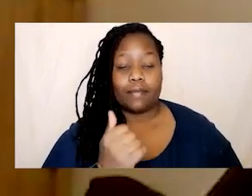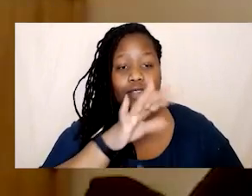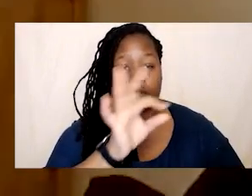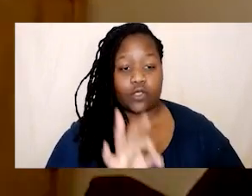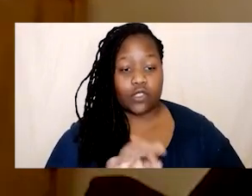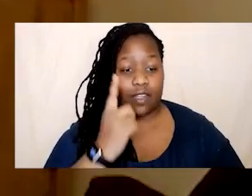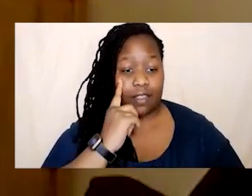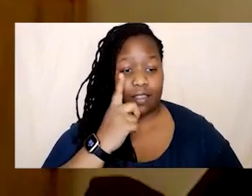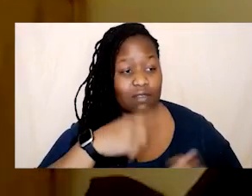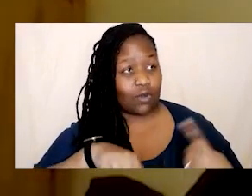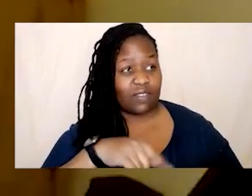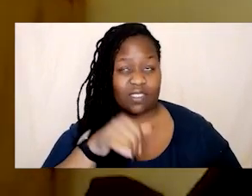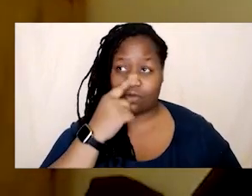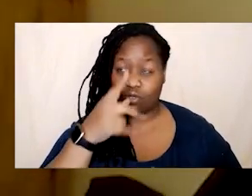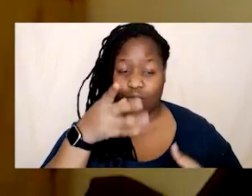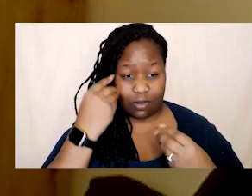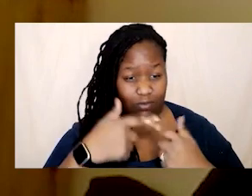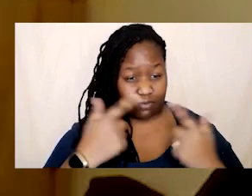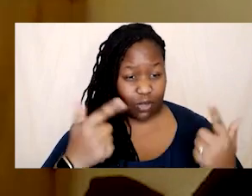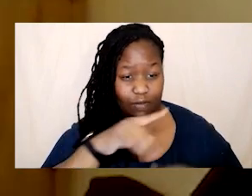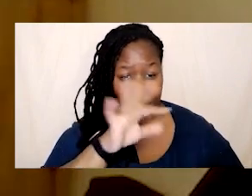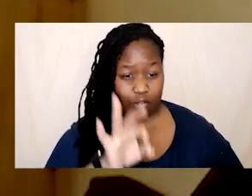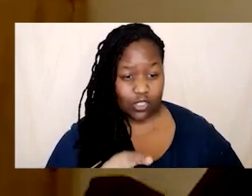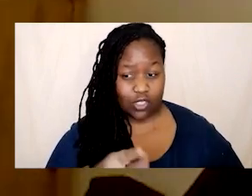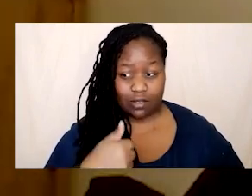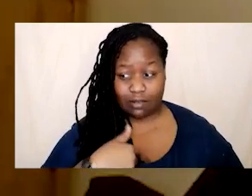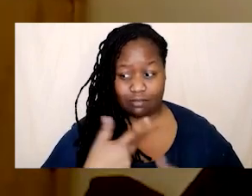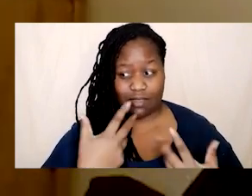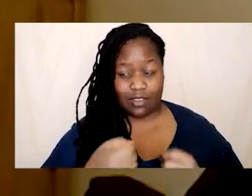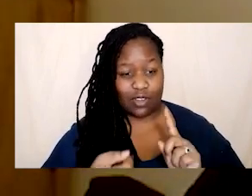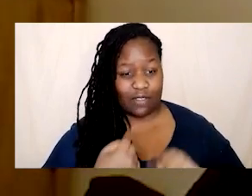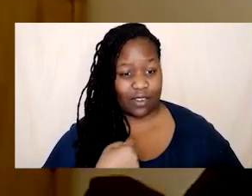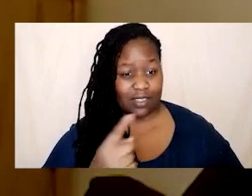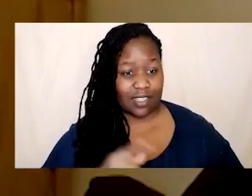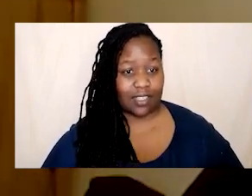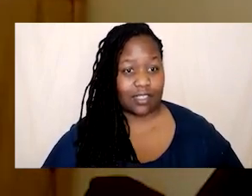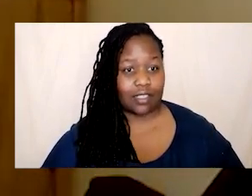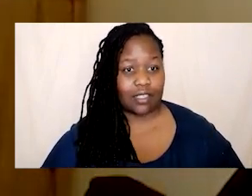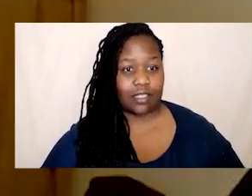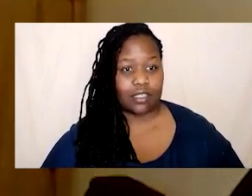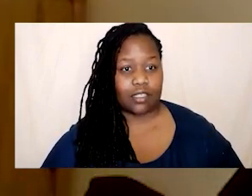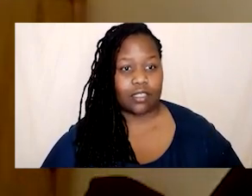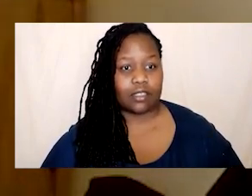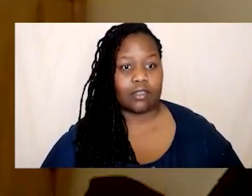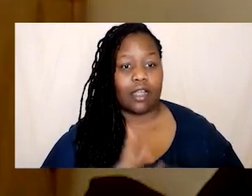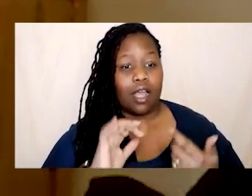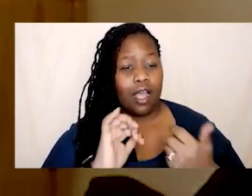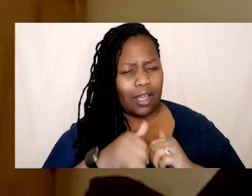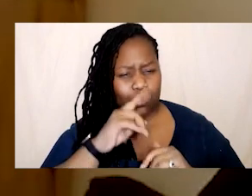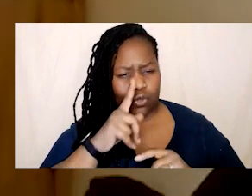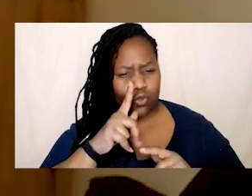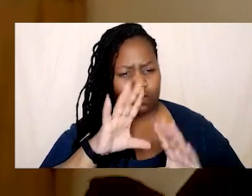we all um could learn a lot from this um i don't have an answer how do you stop yourself from doom scrolling on social media